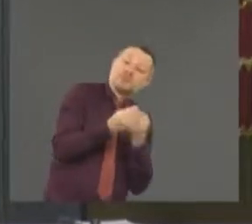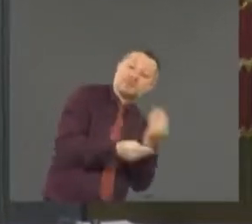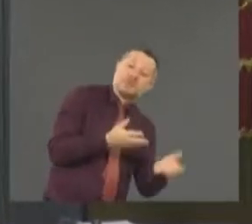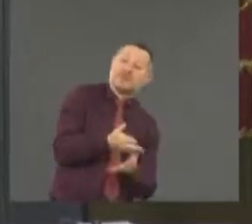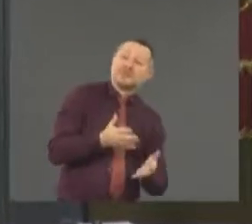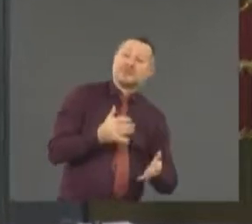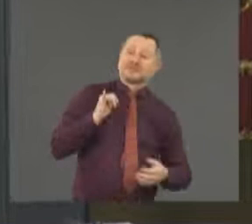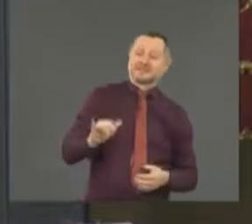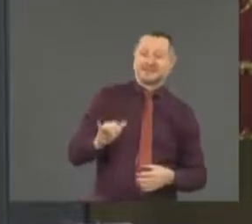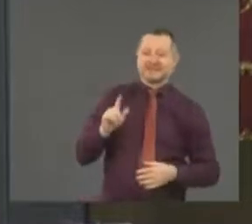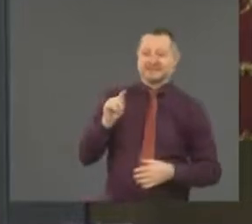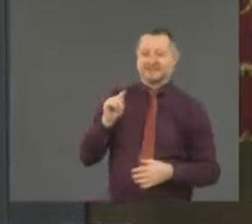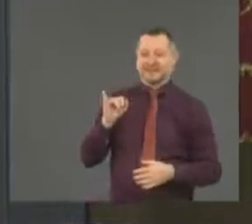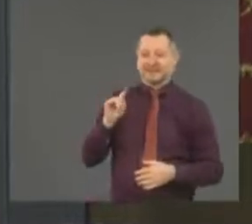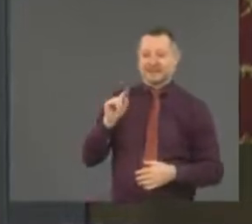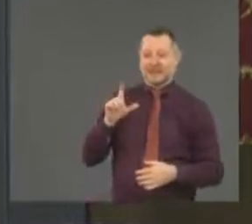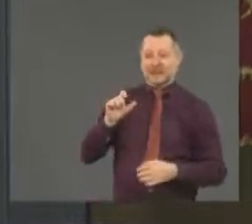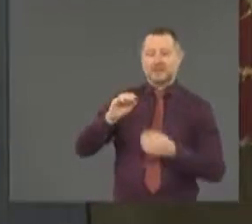regulations that